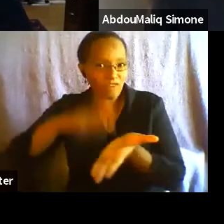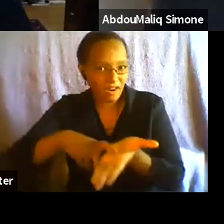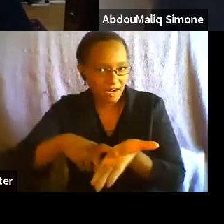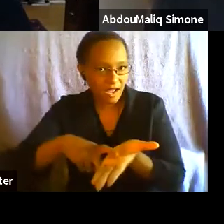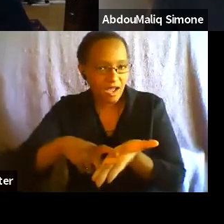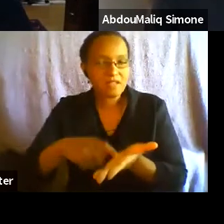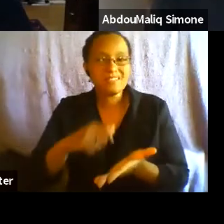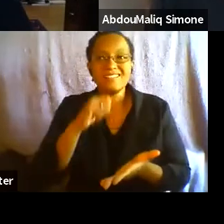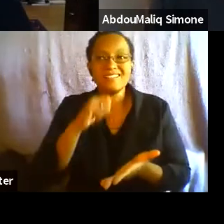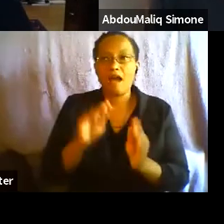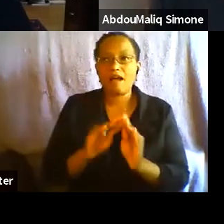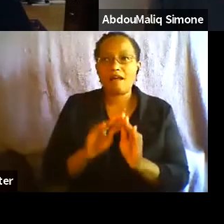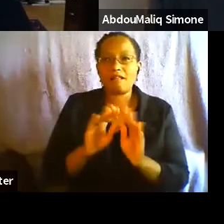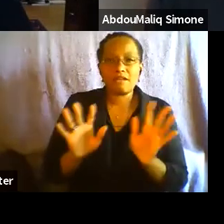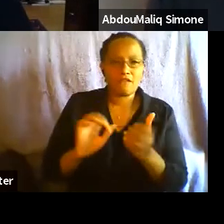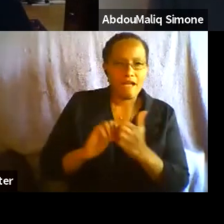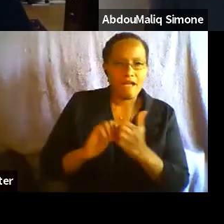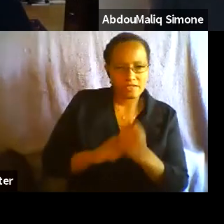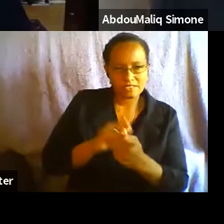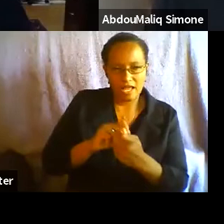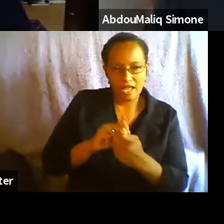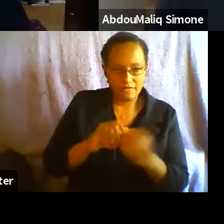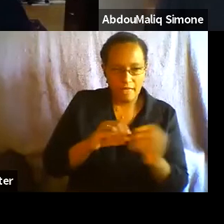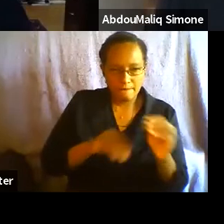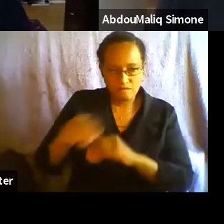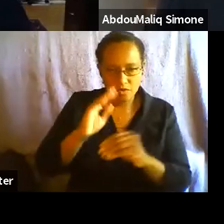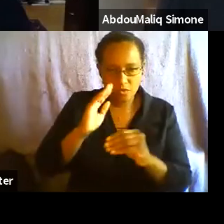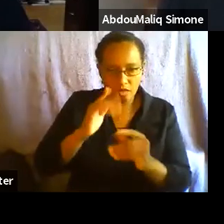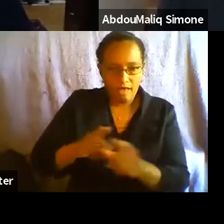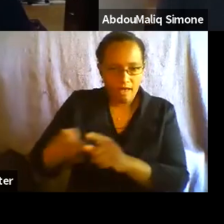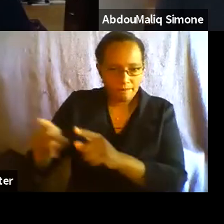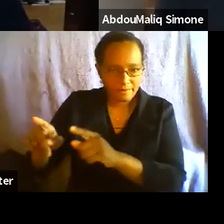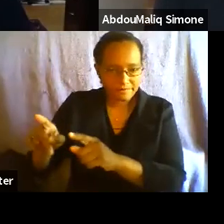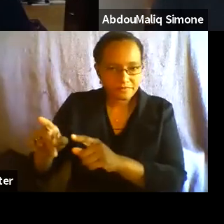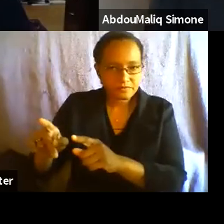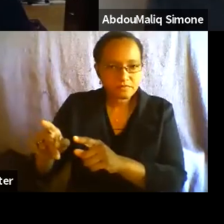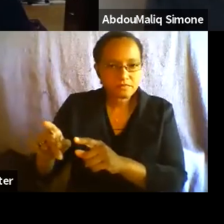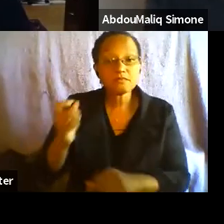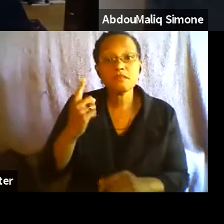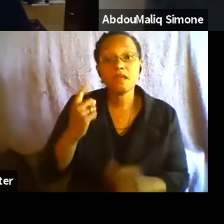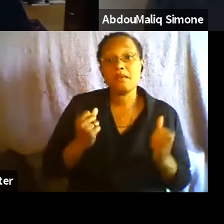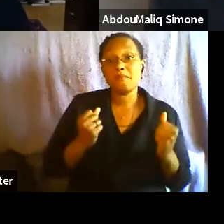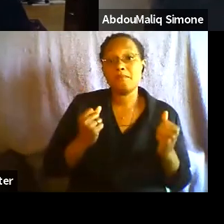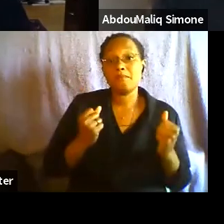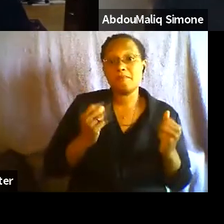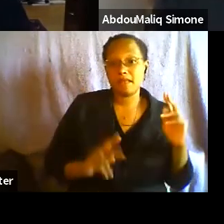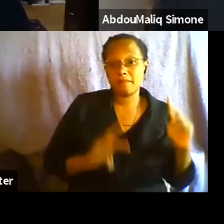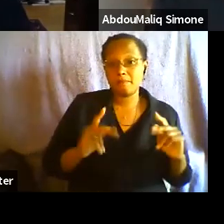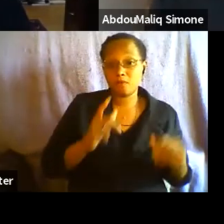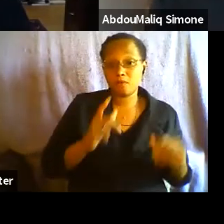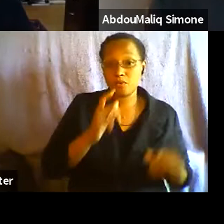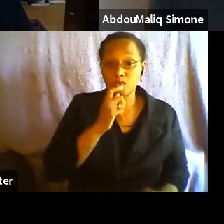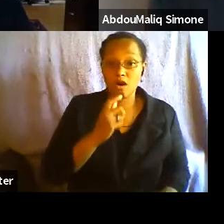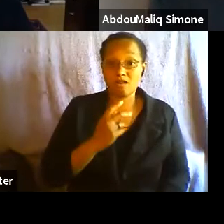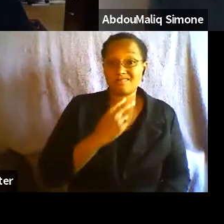will it will take place. This doesn't obviate at all that for many that for are stuck in place,